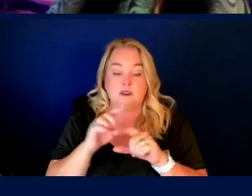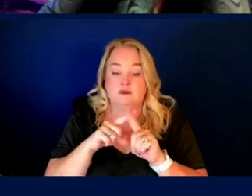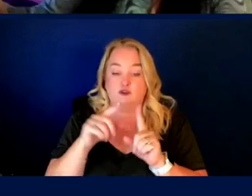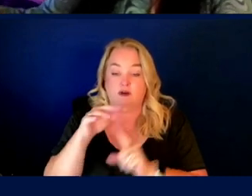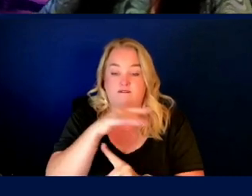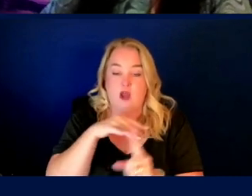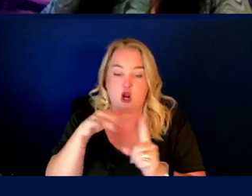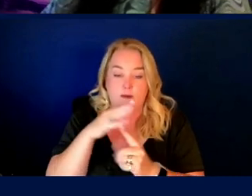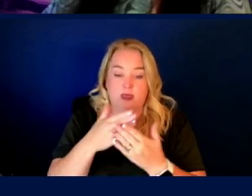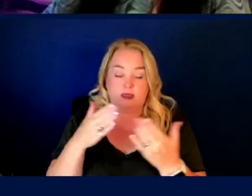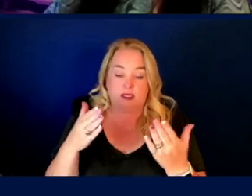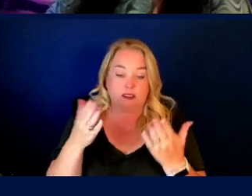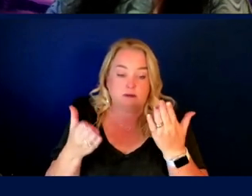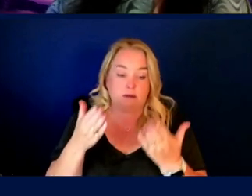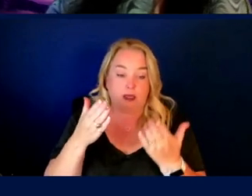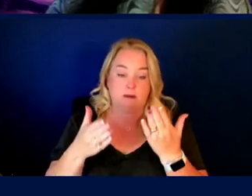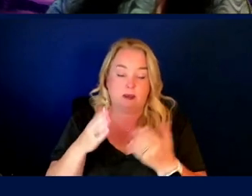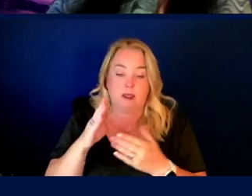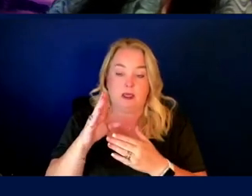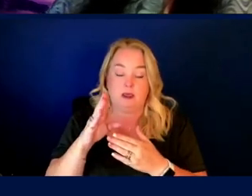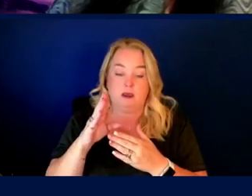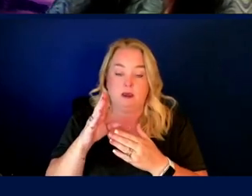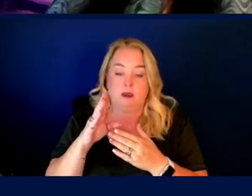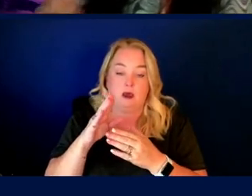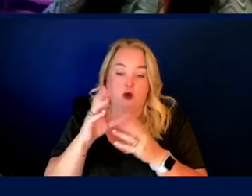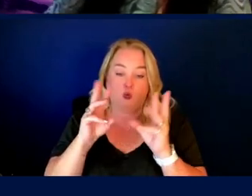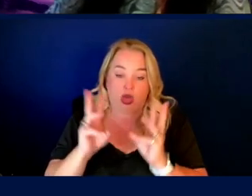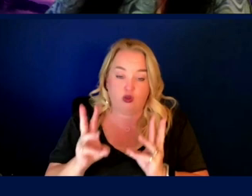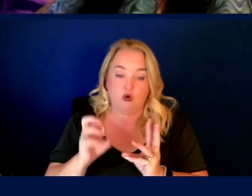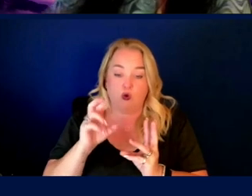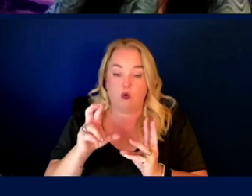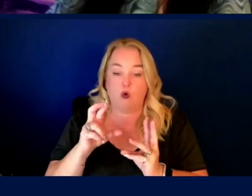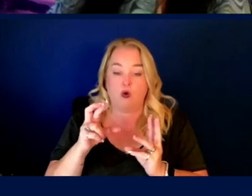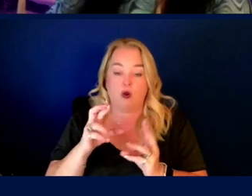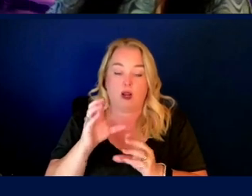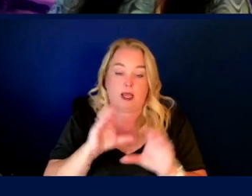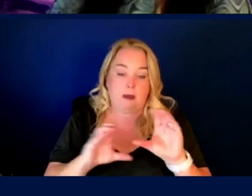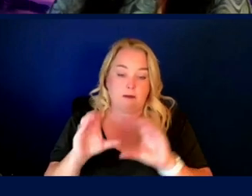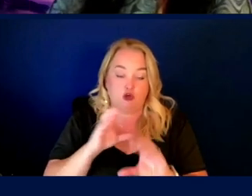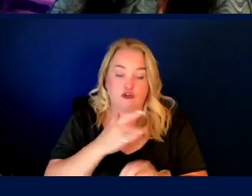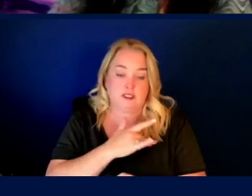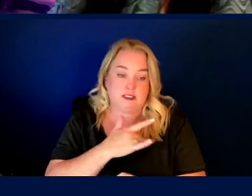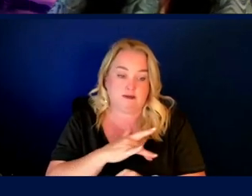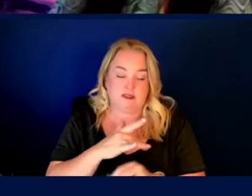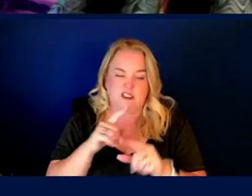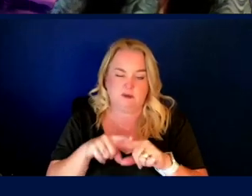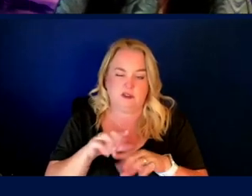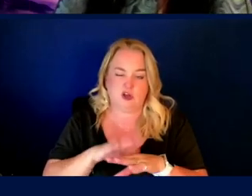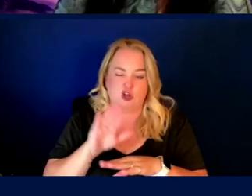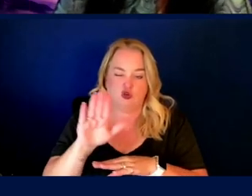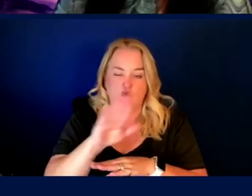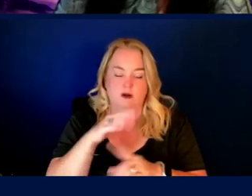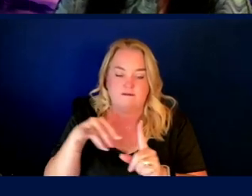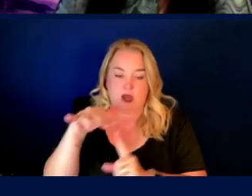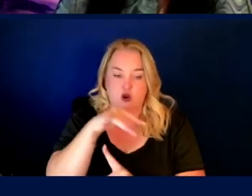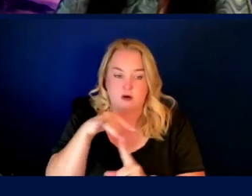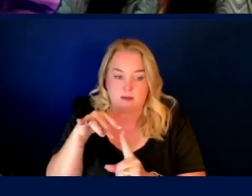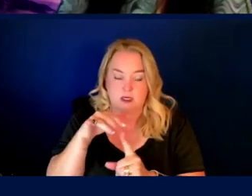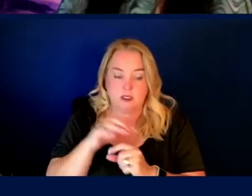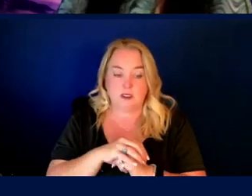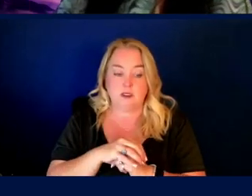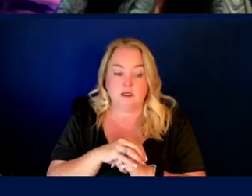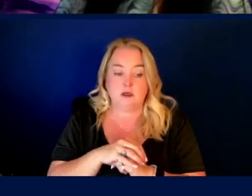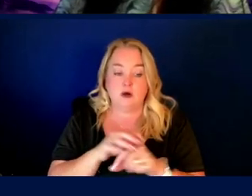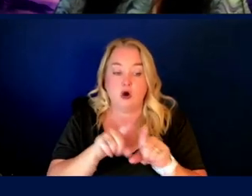factors, maybe barometric pressure changes, maybe, uh, chemical sensitivity. So depending on what's in your environment, flaring, uh, your symptoms,